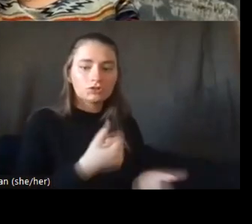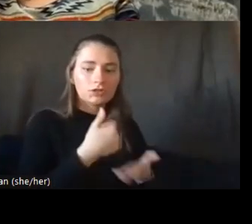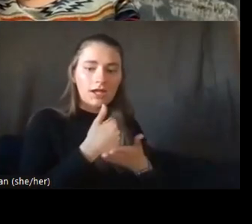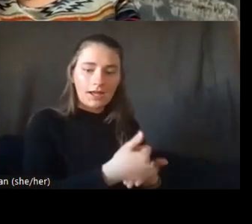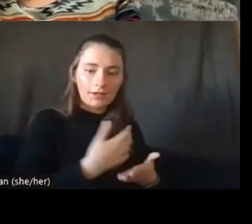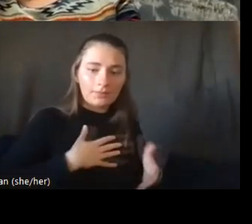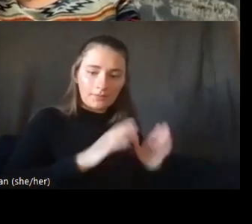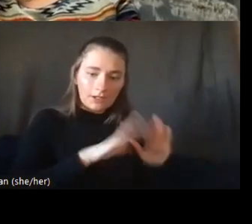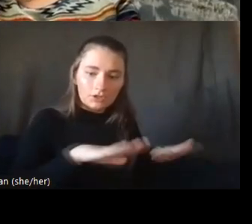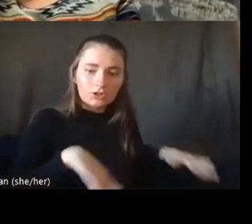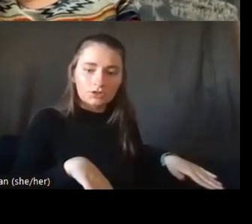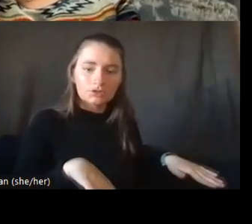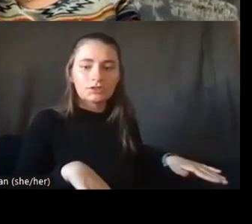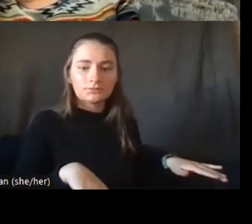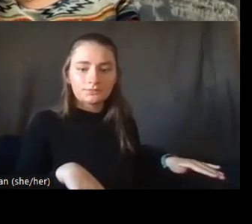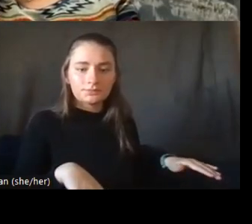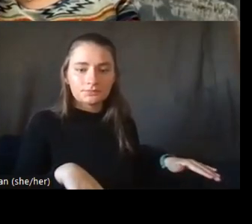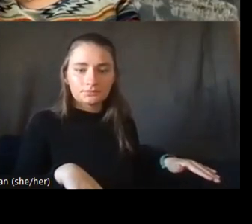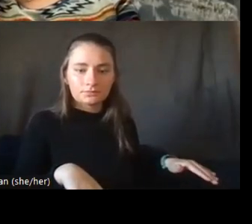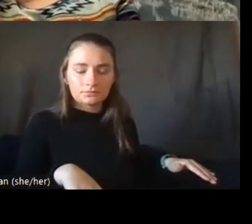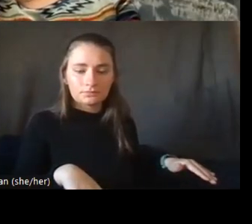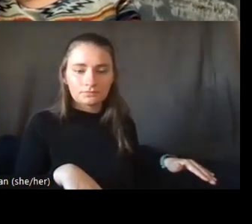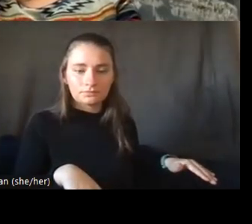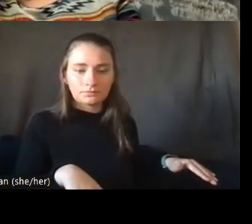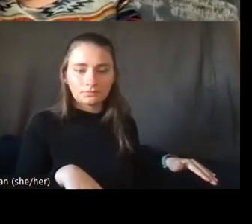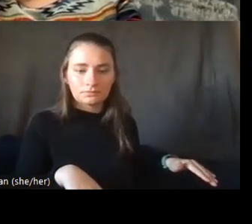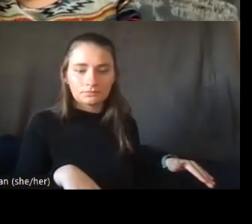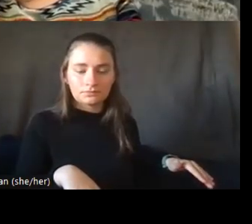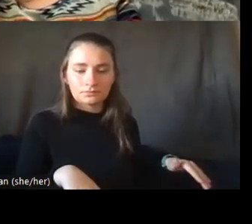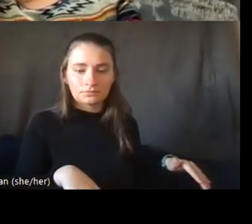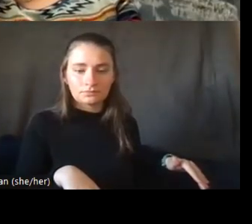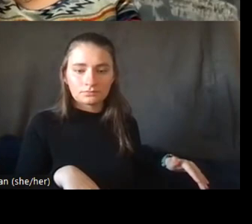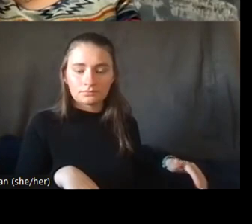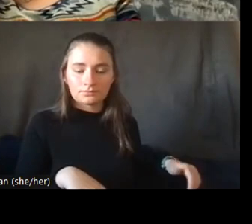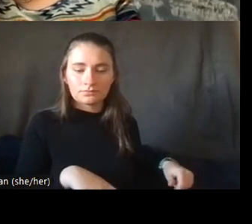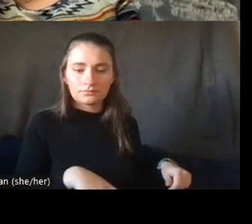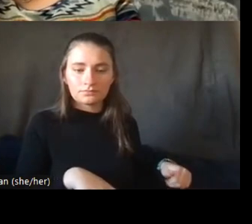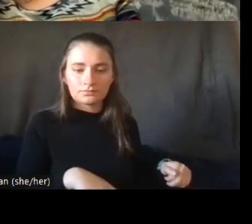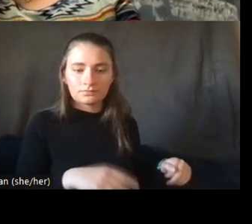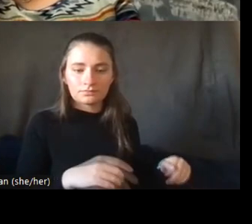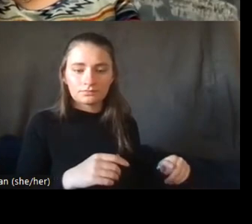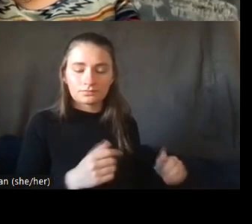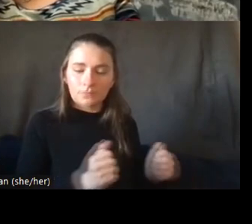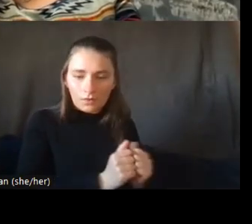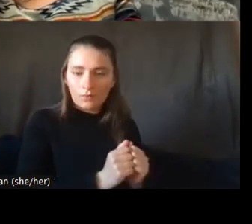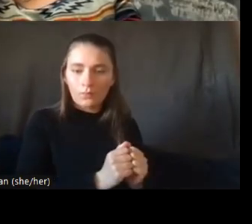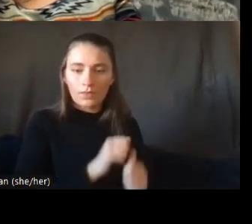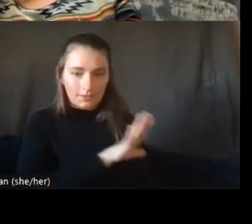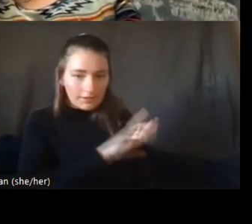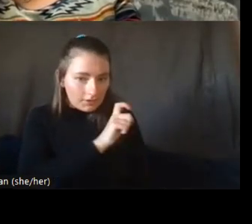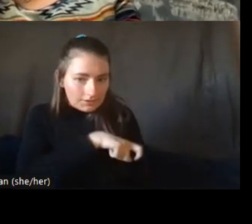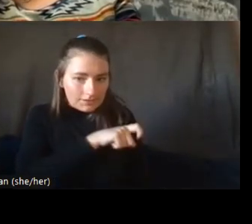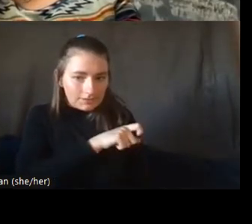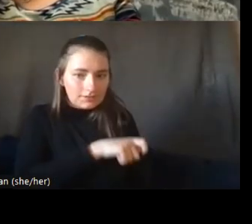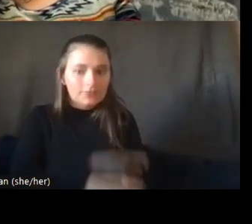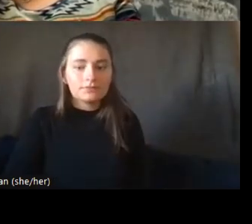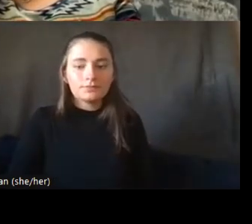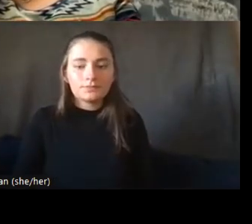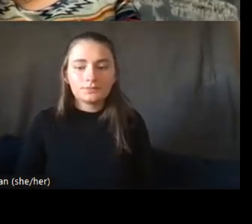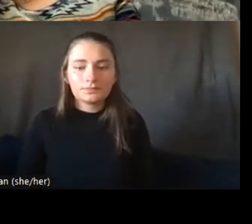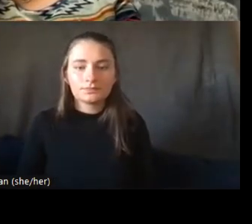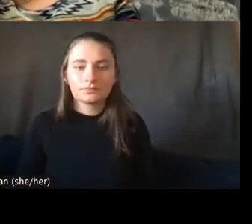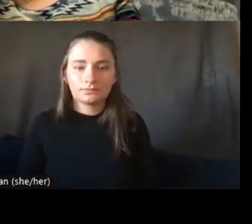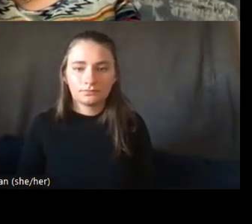the needs that they had. And